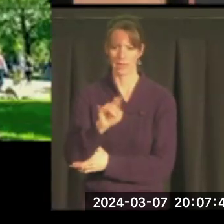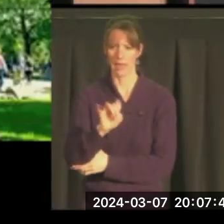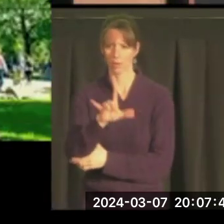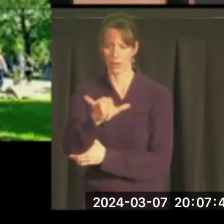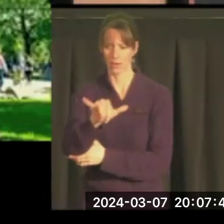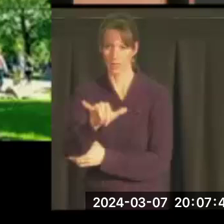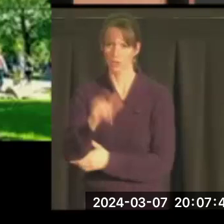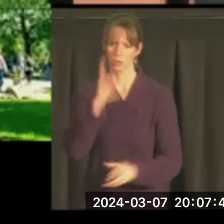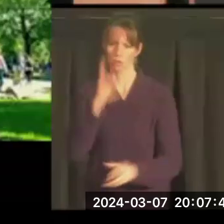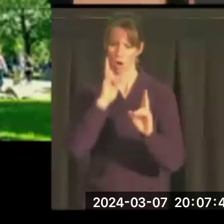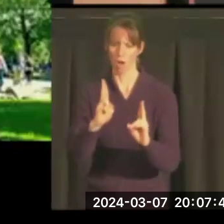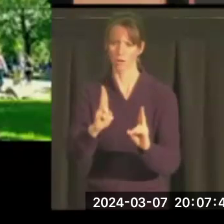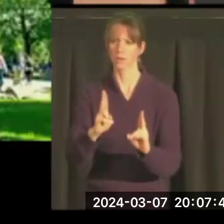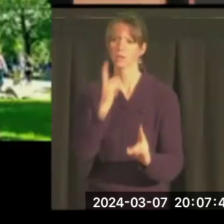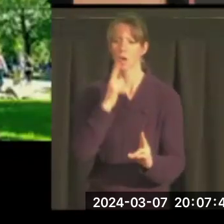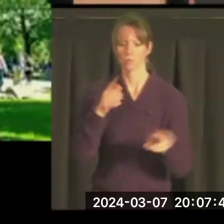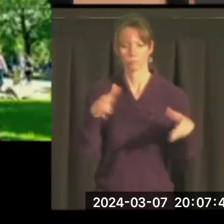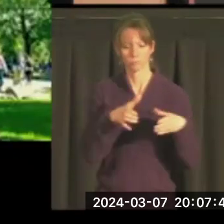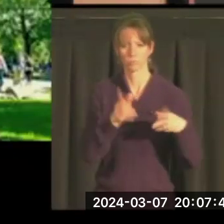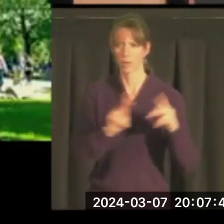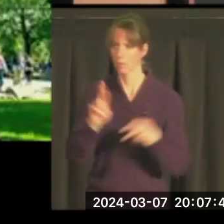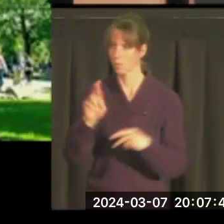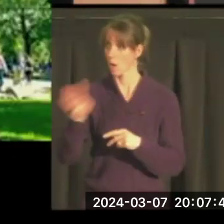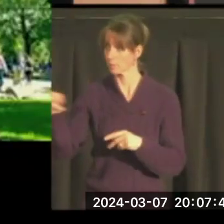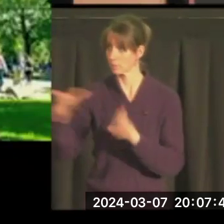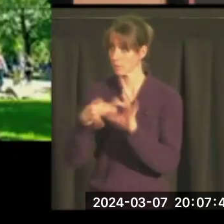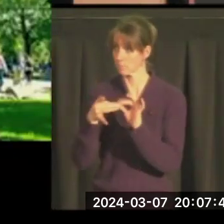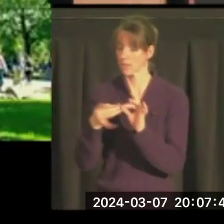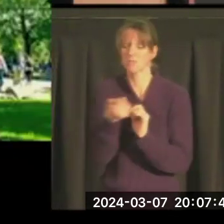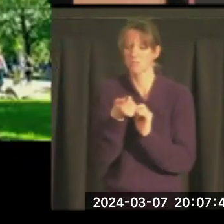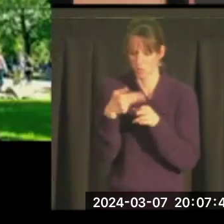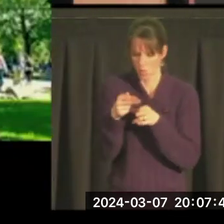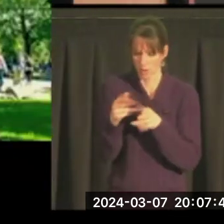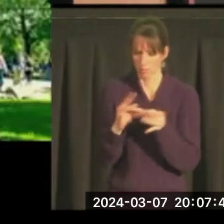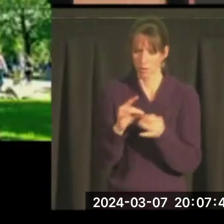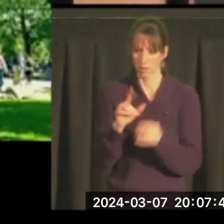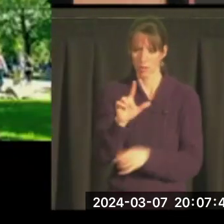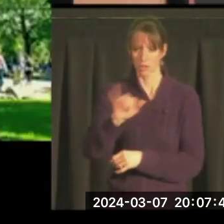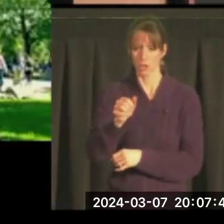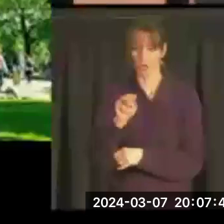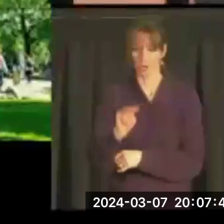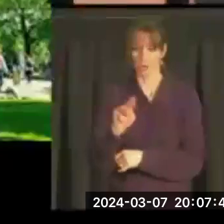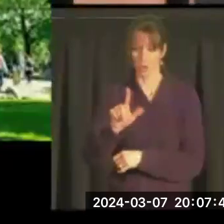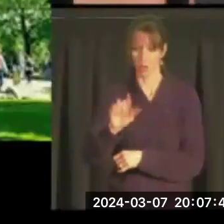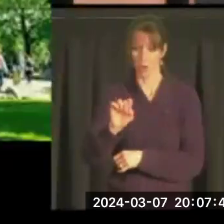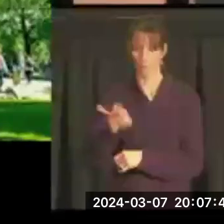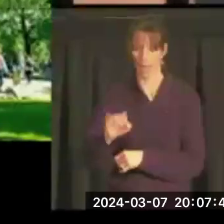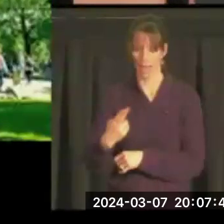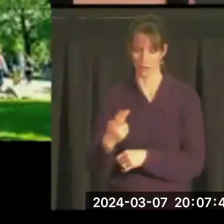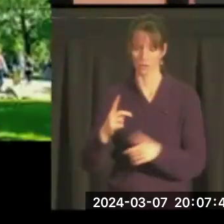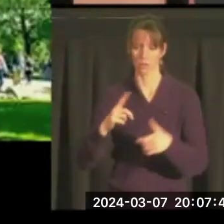And so there was a small group. Rob has mentioned briefly this. Jim Lopatch, which kind of chaired the committee.